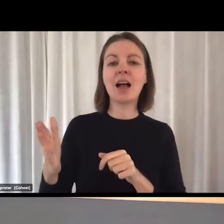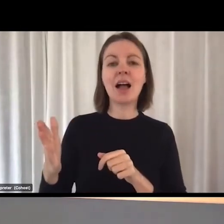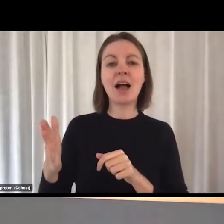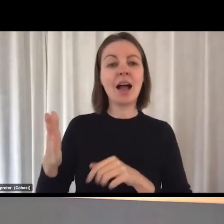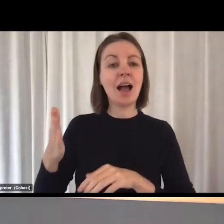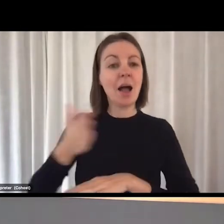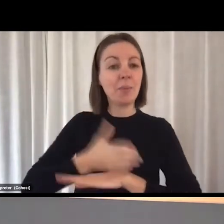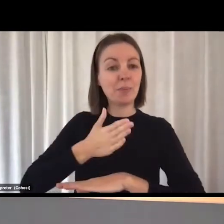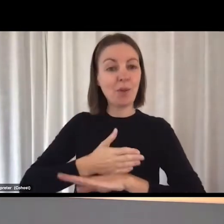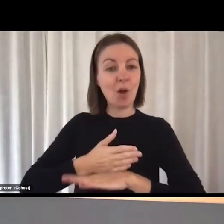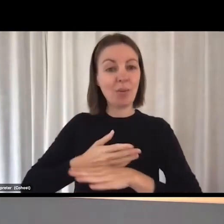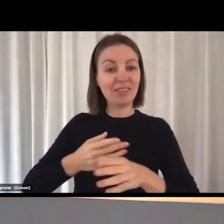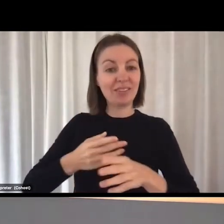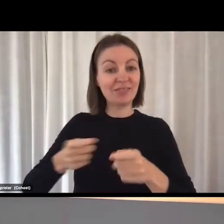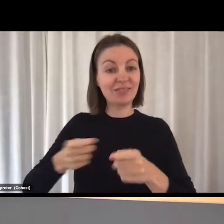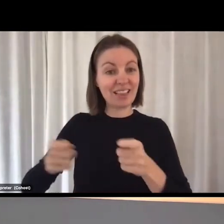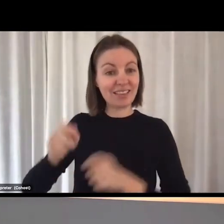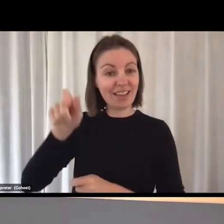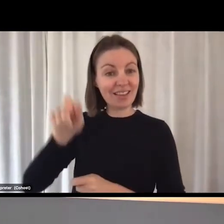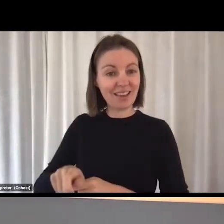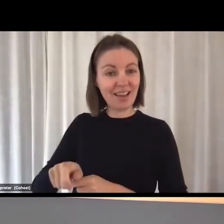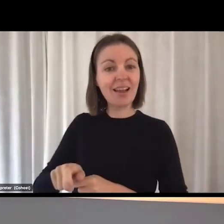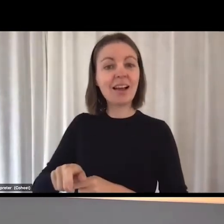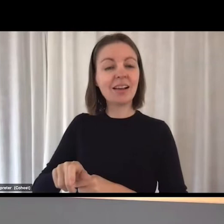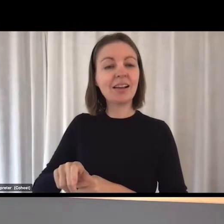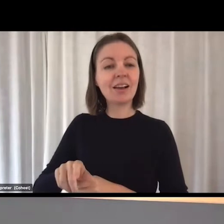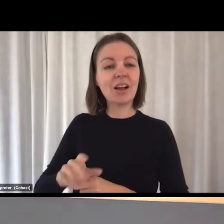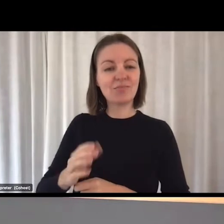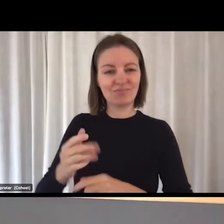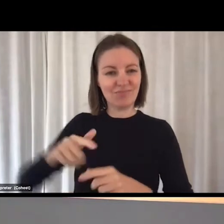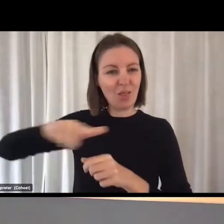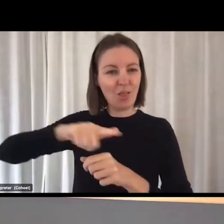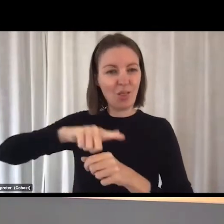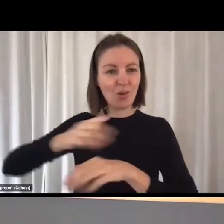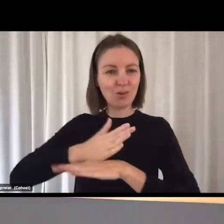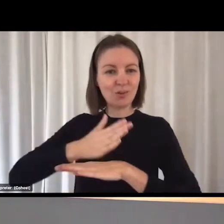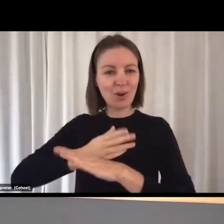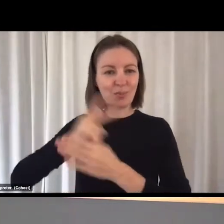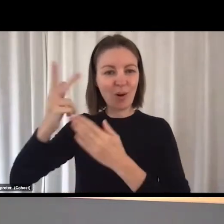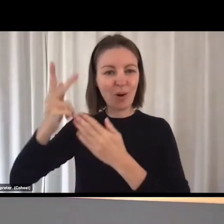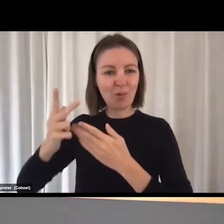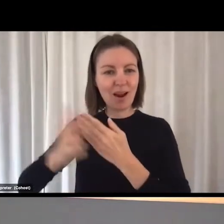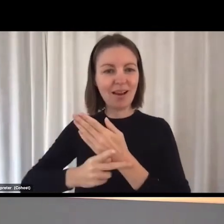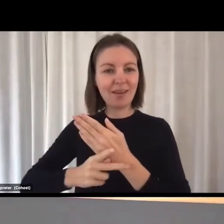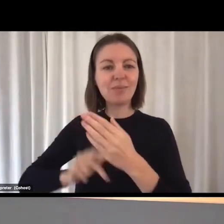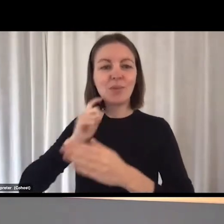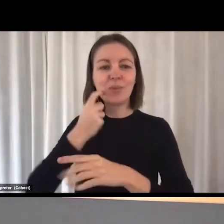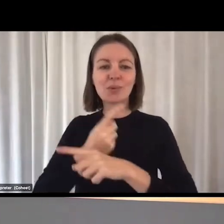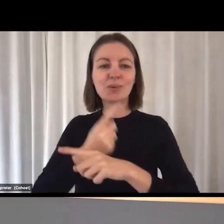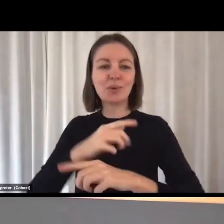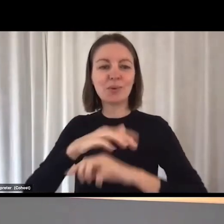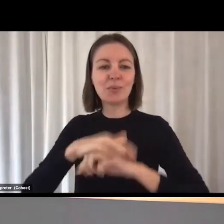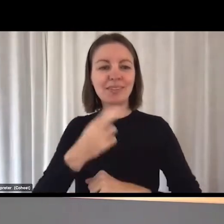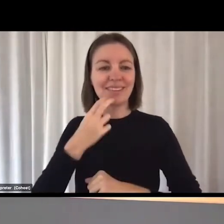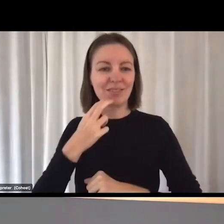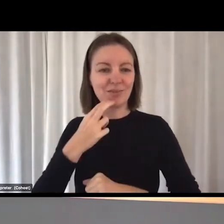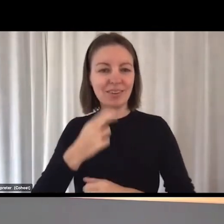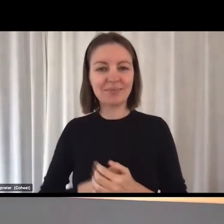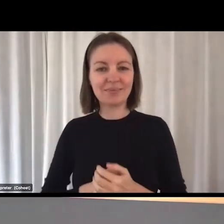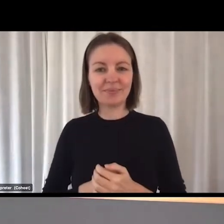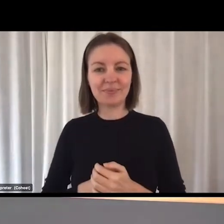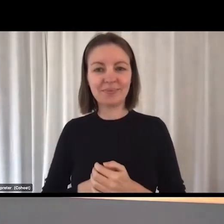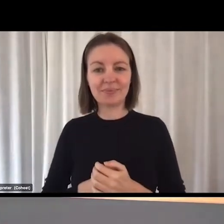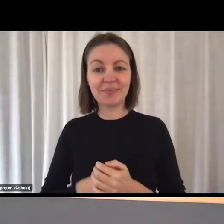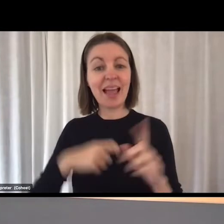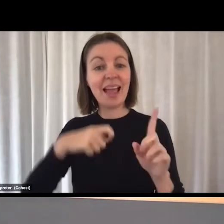Local Jobs Program. And she'll talk about the care and support sector initiatives in South Australia. And my colleague, Karen Lavery, is